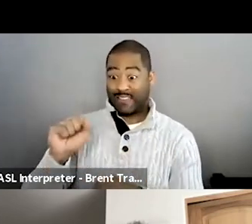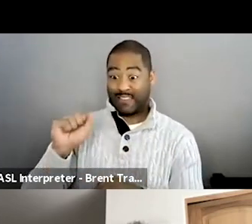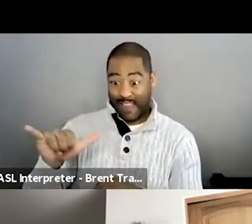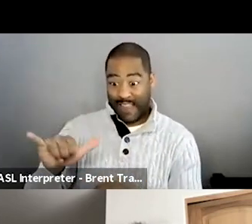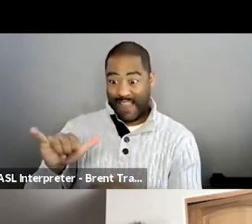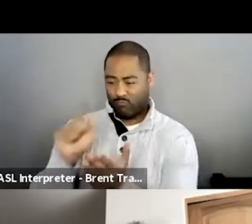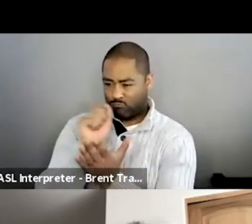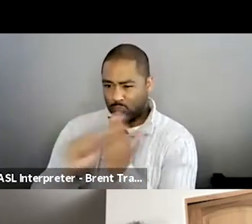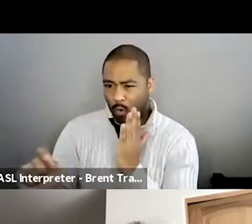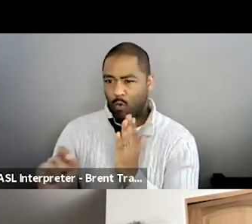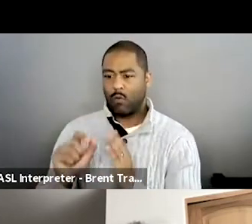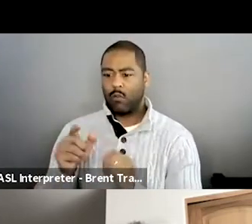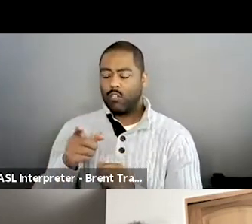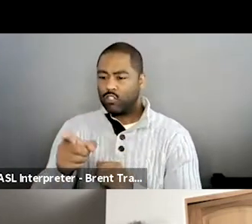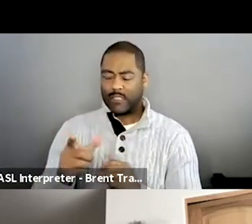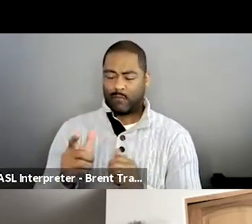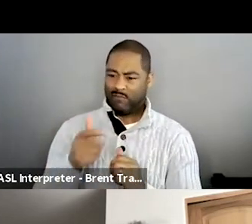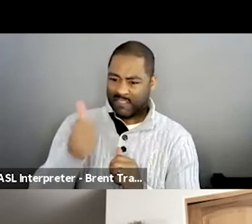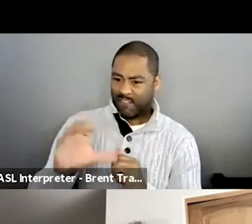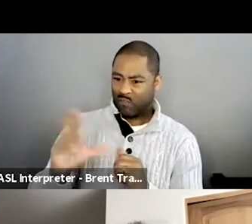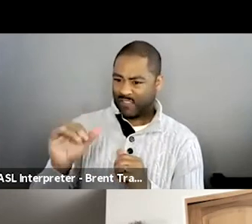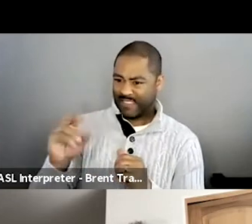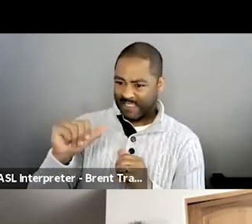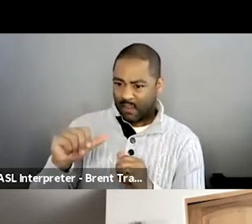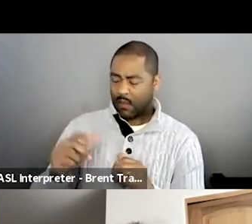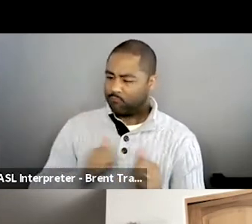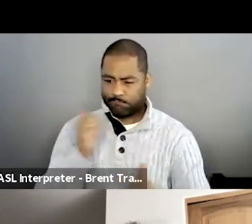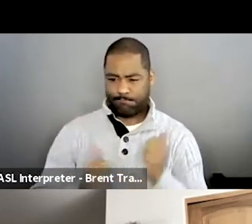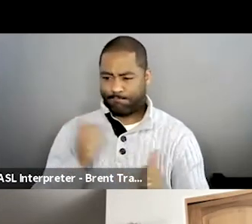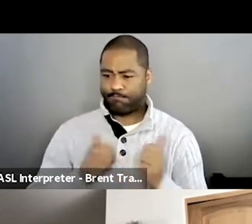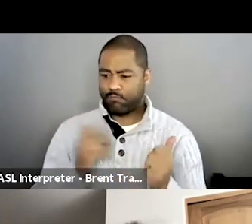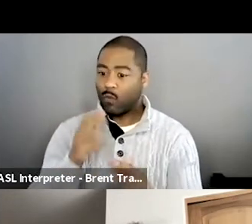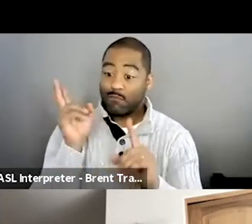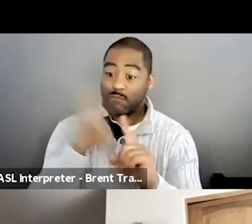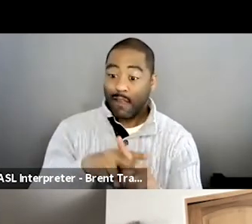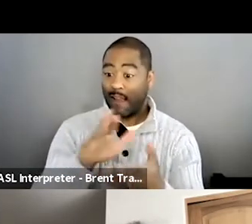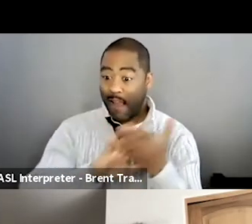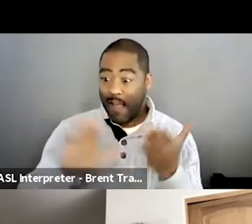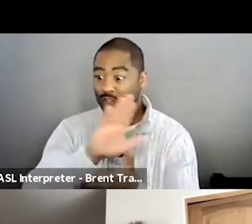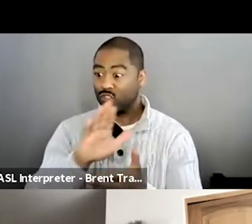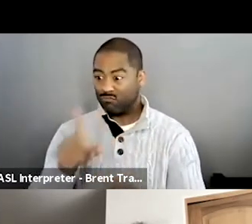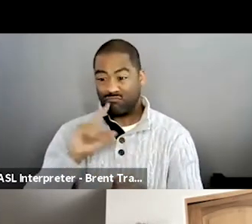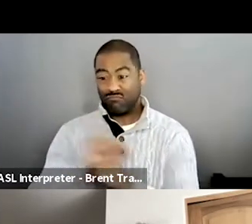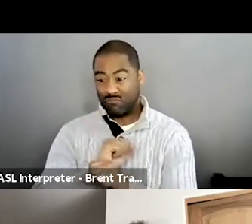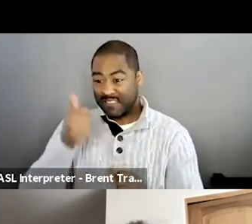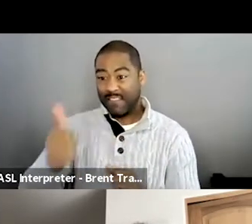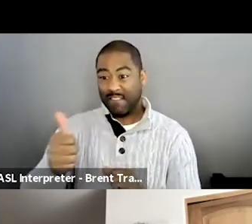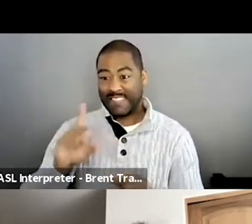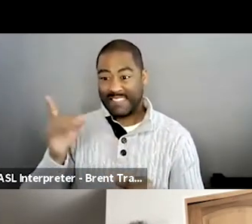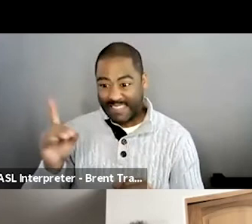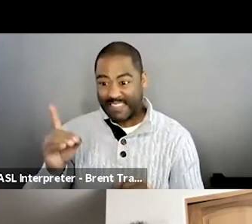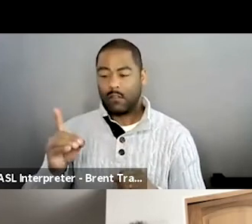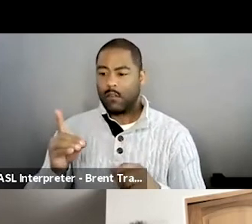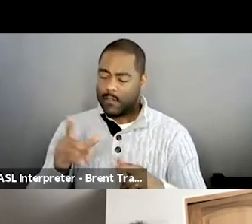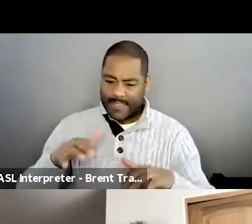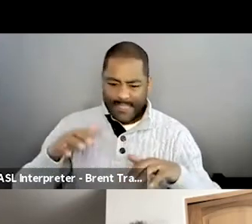college and really did everything on her own to make her, her life and her dreams happen, to be sort of sitting from a bird's